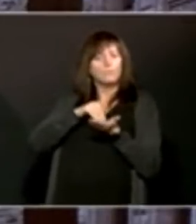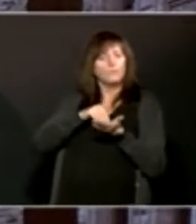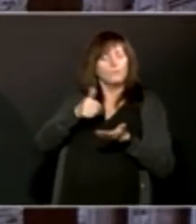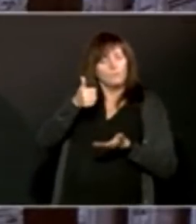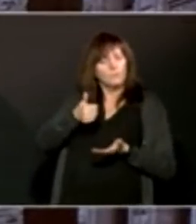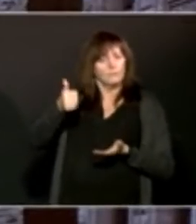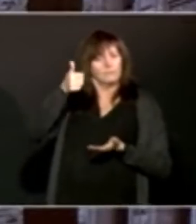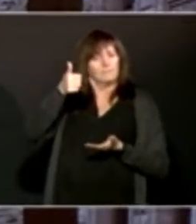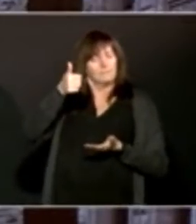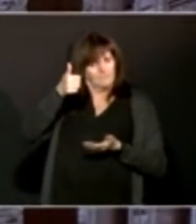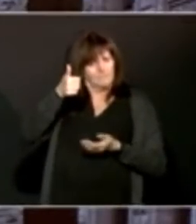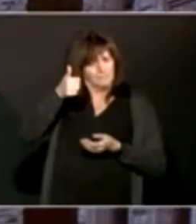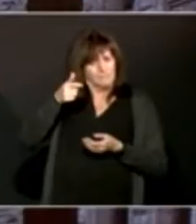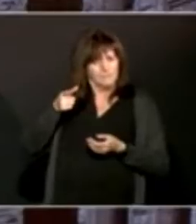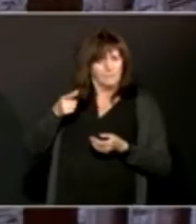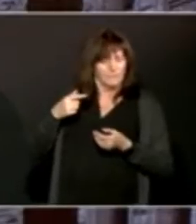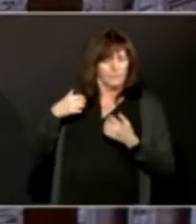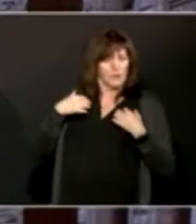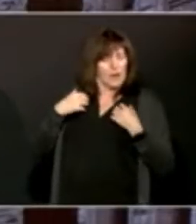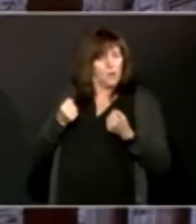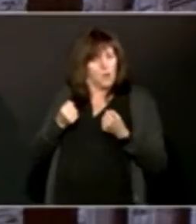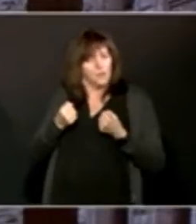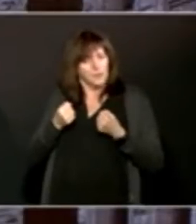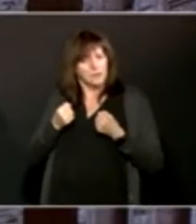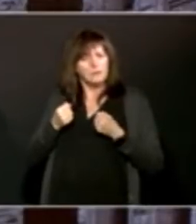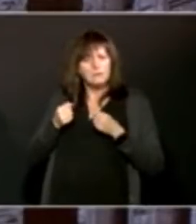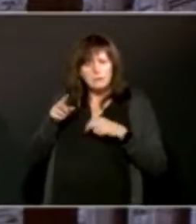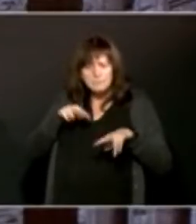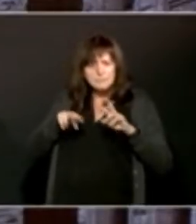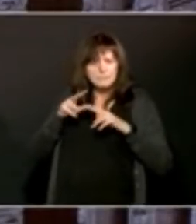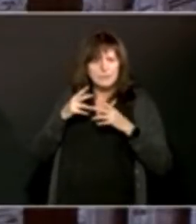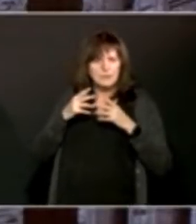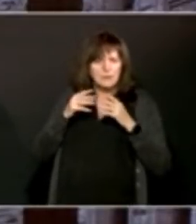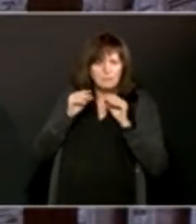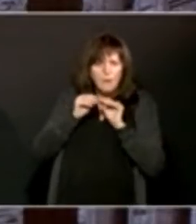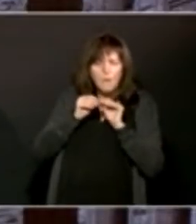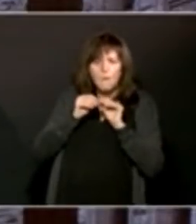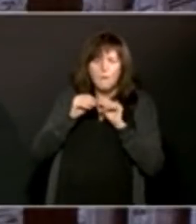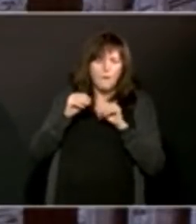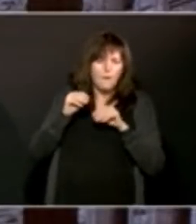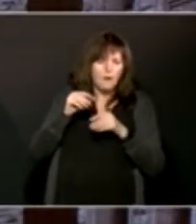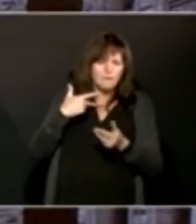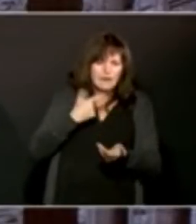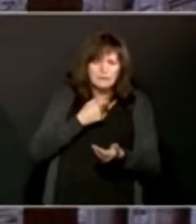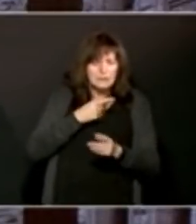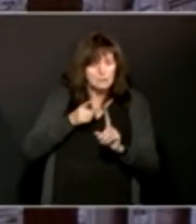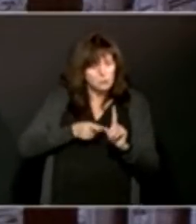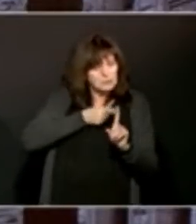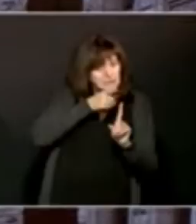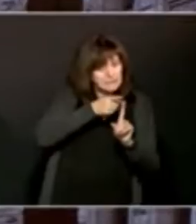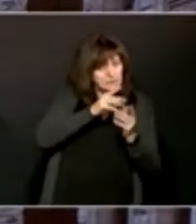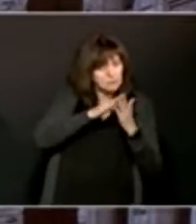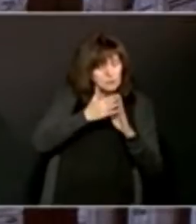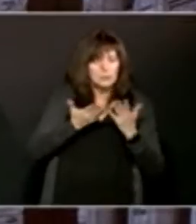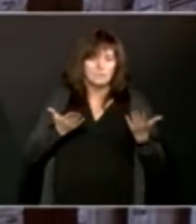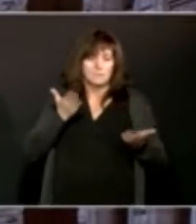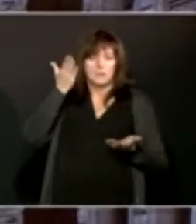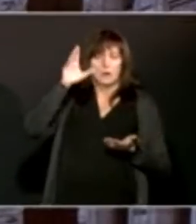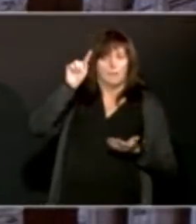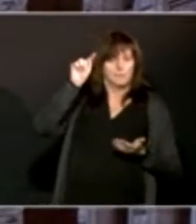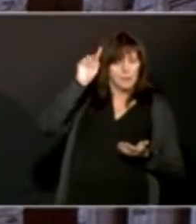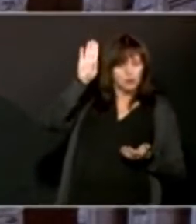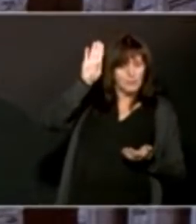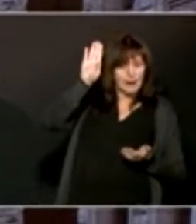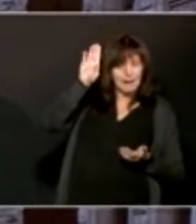could we have extra vaccine to deal with this sector in particular and we know that in Thunder Bay where they have their lockdown